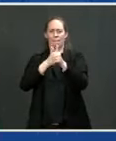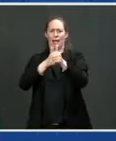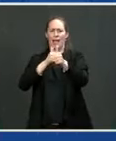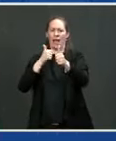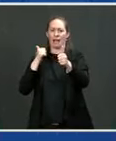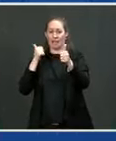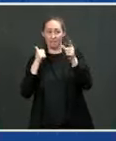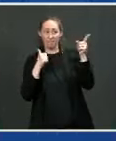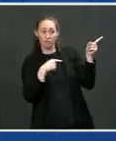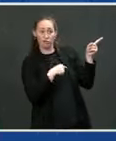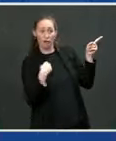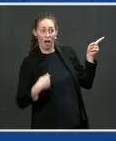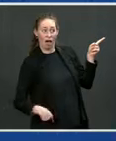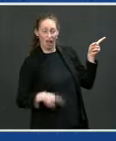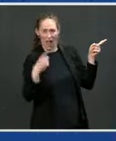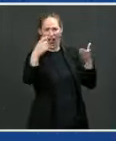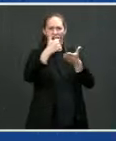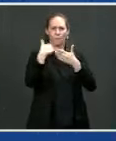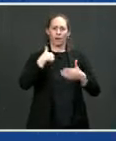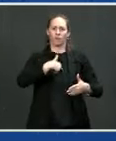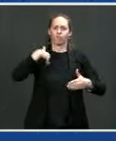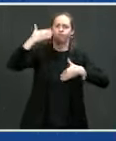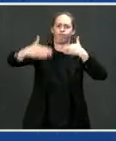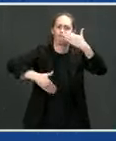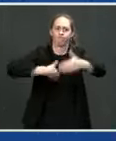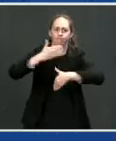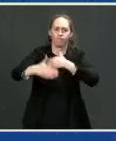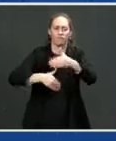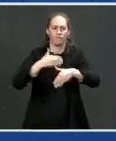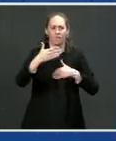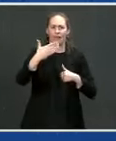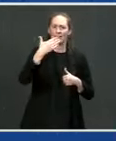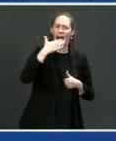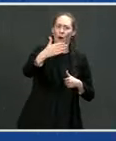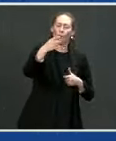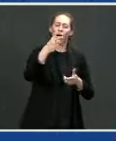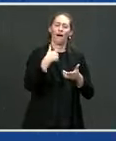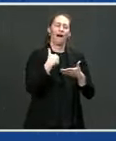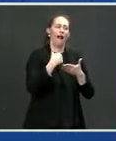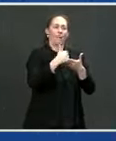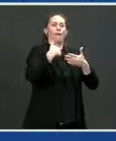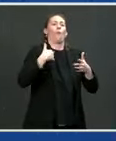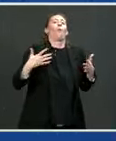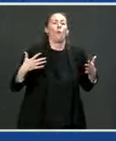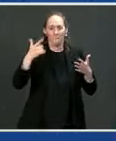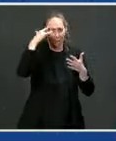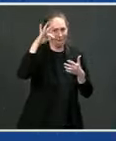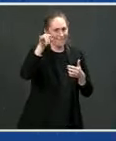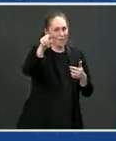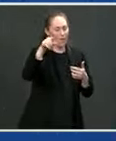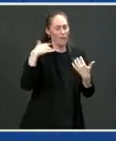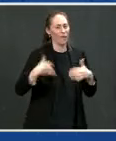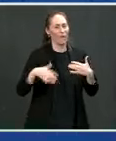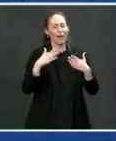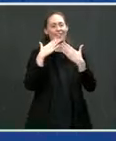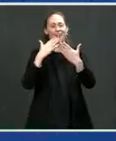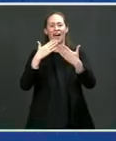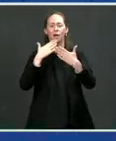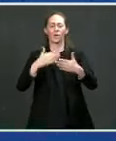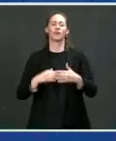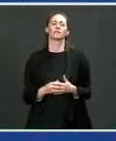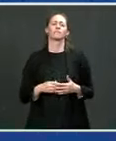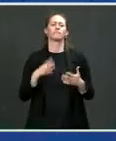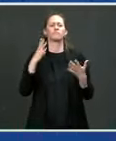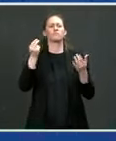getting us in the game. You guys are getting us in the game. It's going to make a lot of difference. And just in terms of the health of our children, you know,